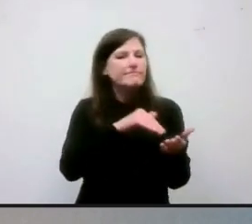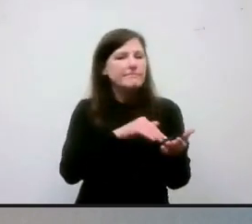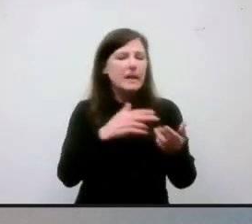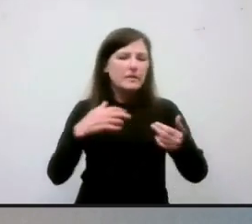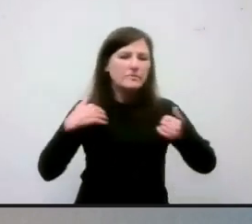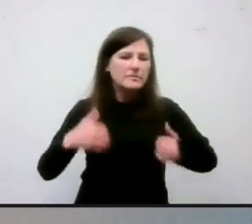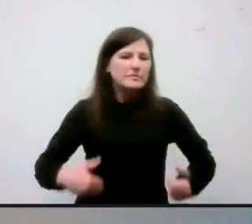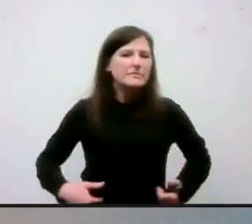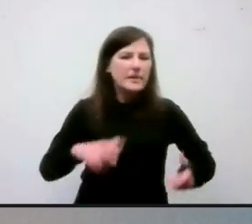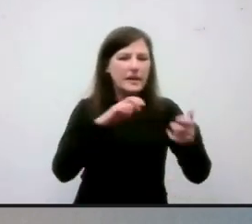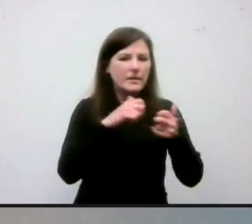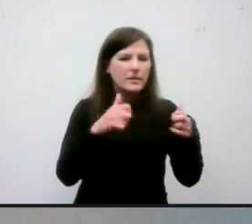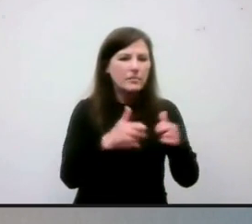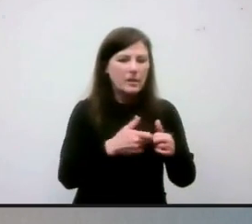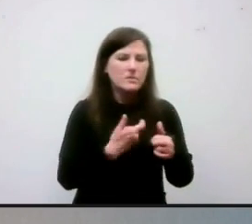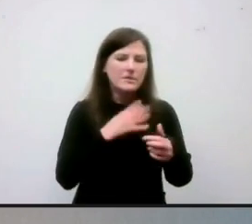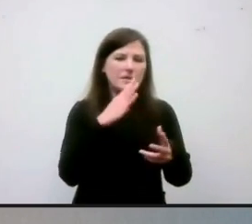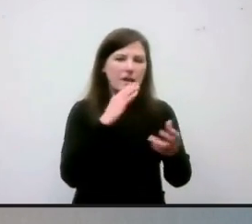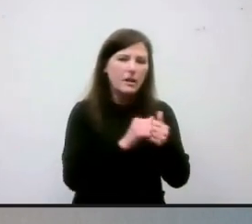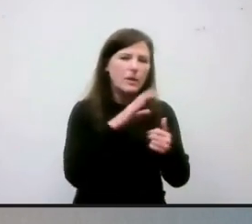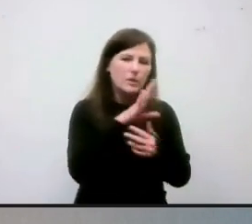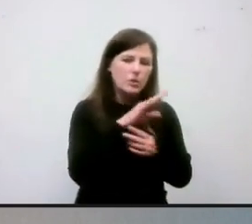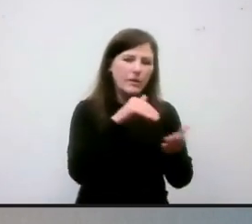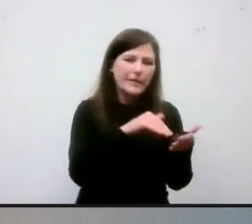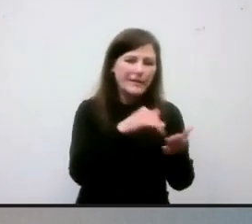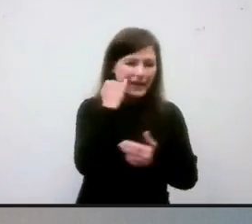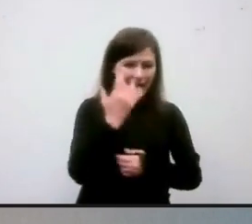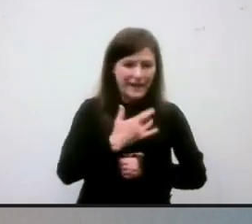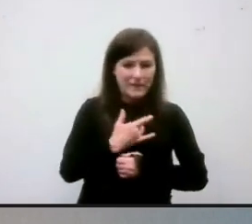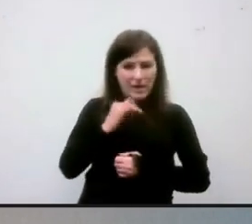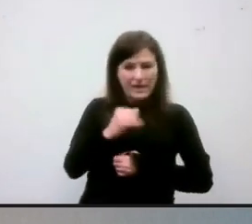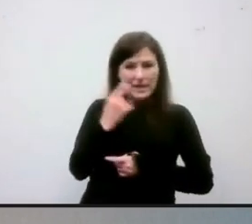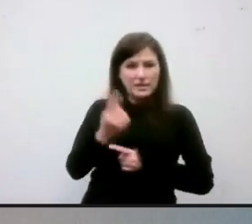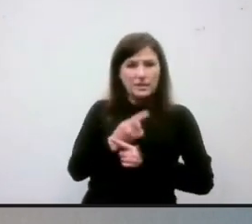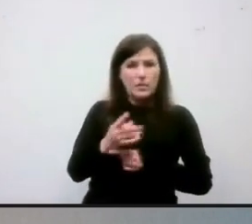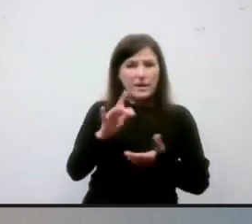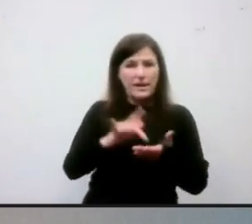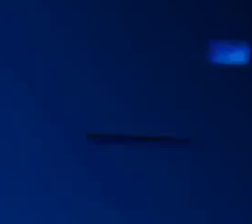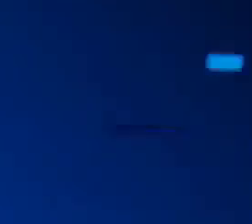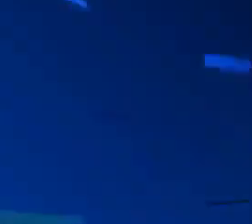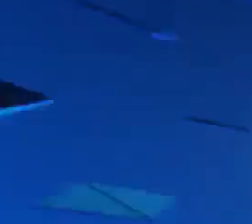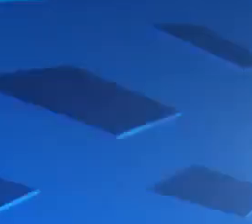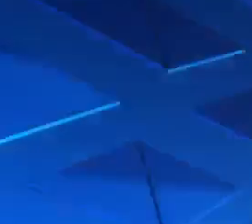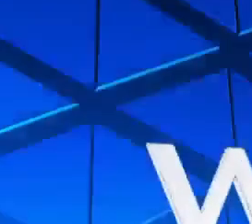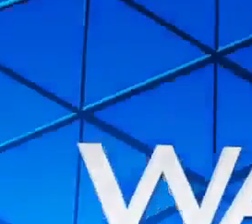think that a medication like Ivermectin is right for you, they'll be able to help you do it in a more safe manner.